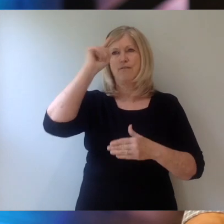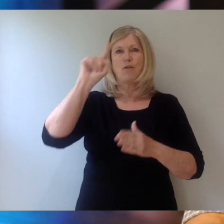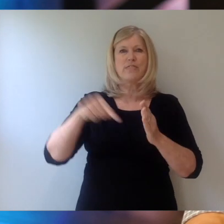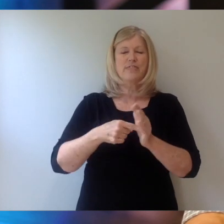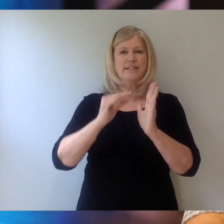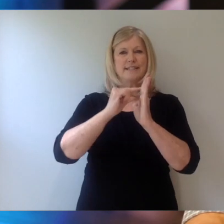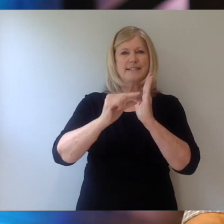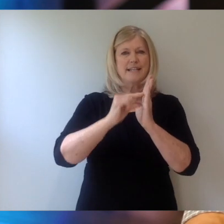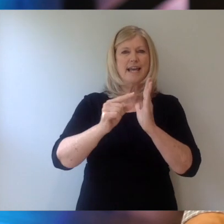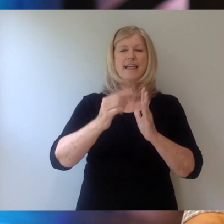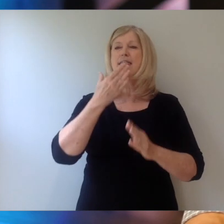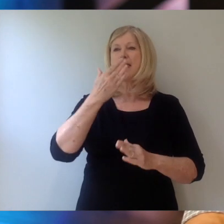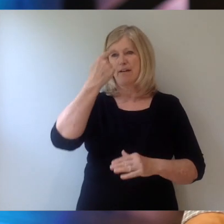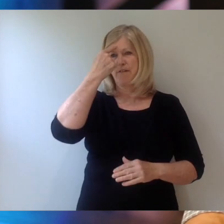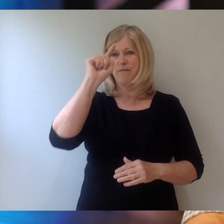I'm thankful